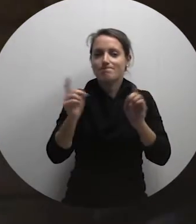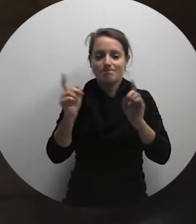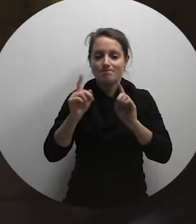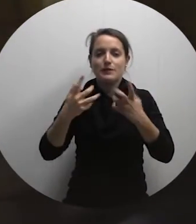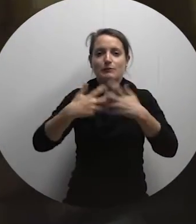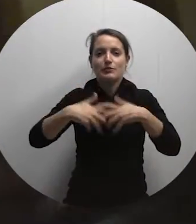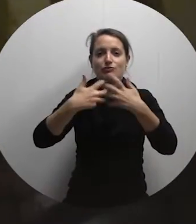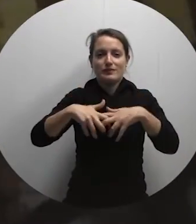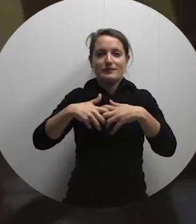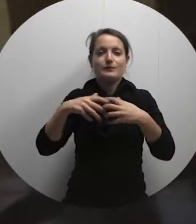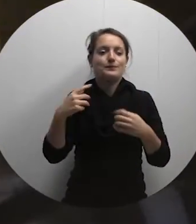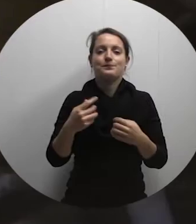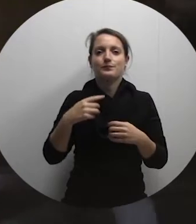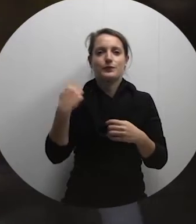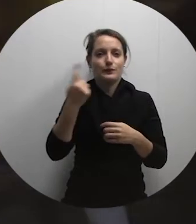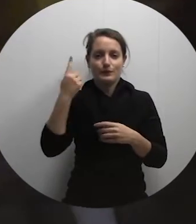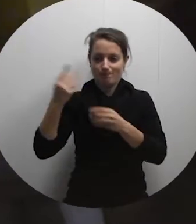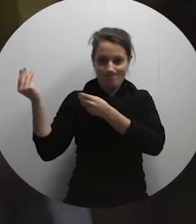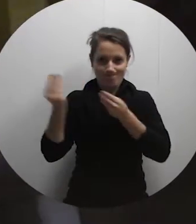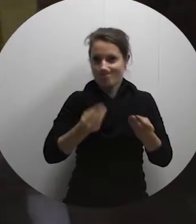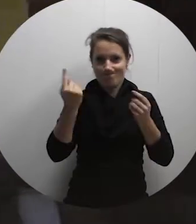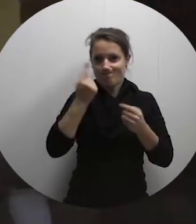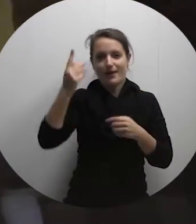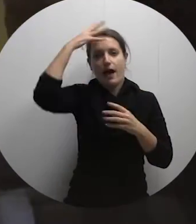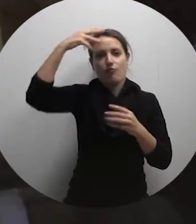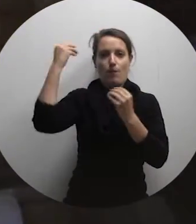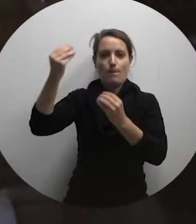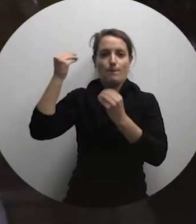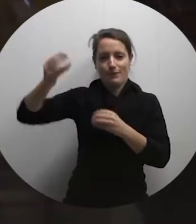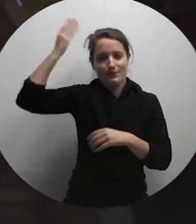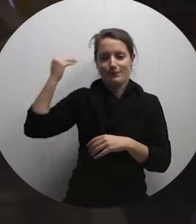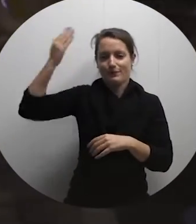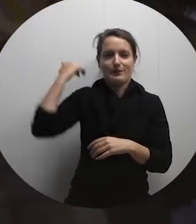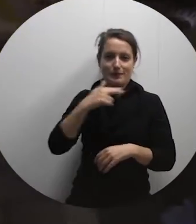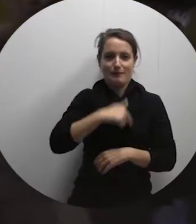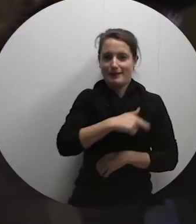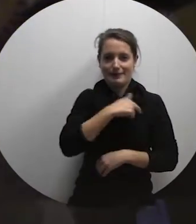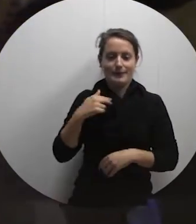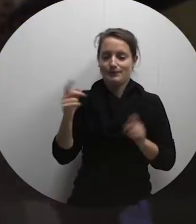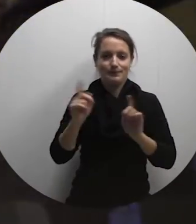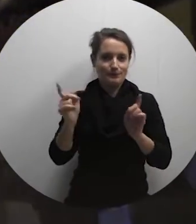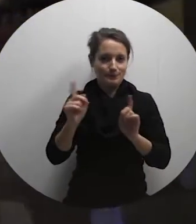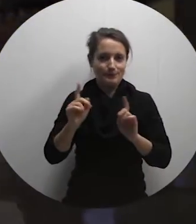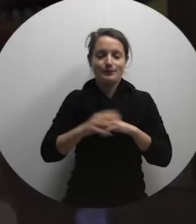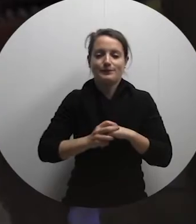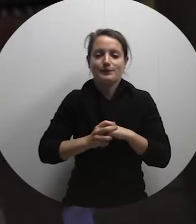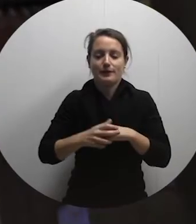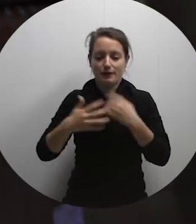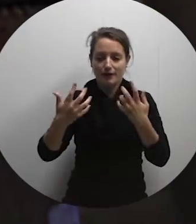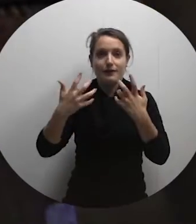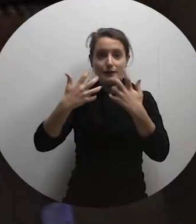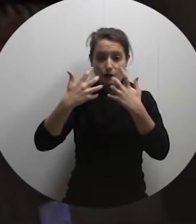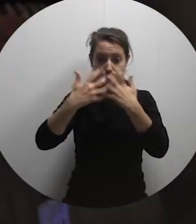the Arabs. The Siena was powered by an animal which turned a horizontal wooden cogged wheel,